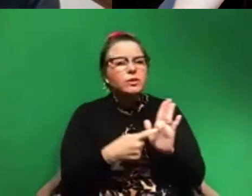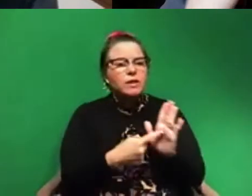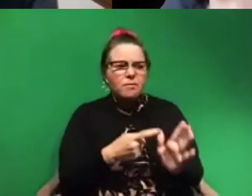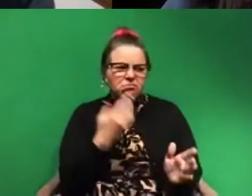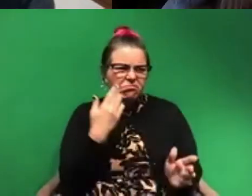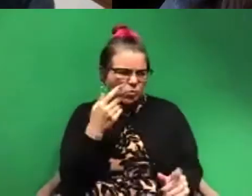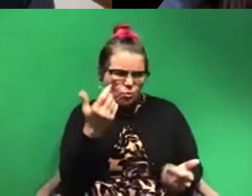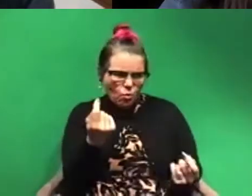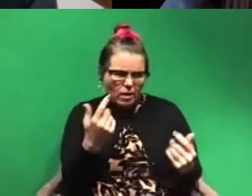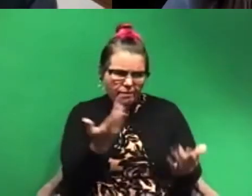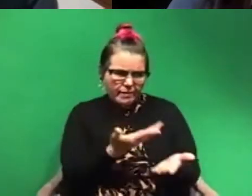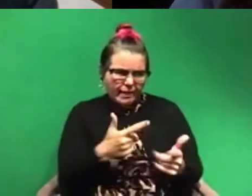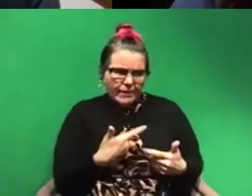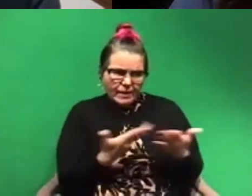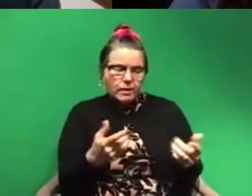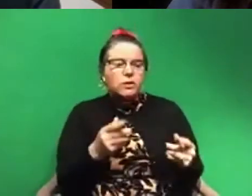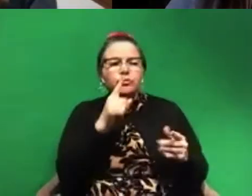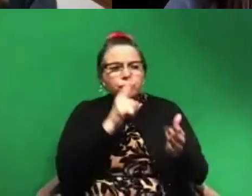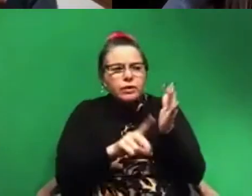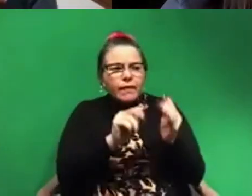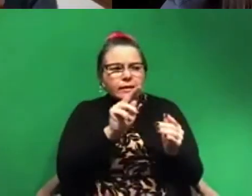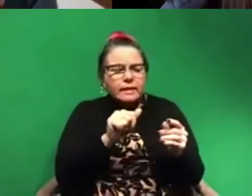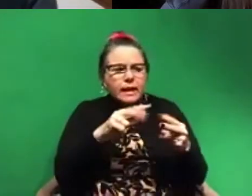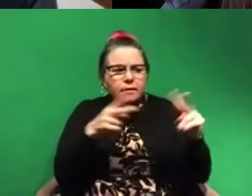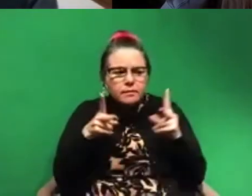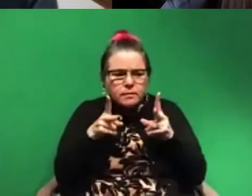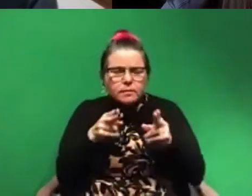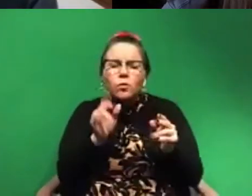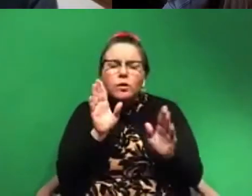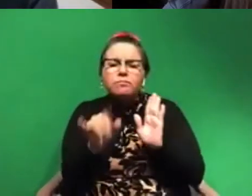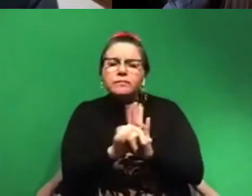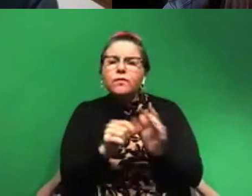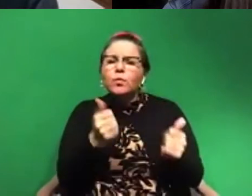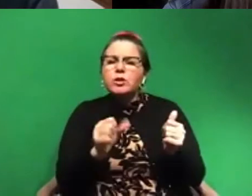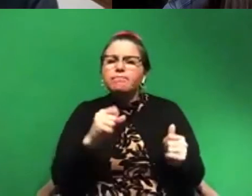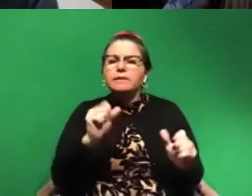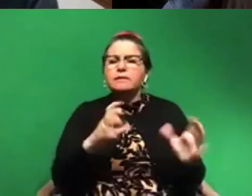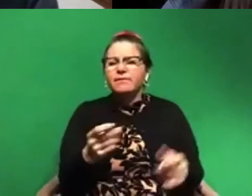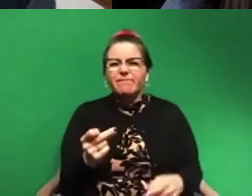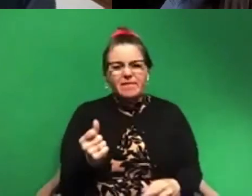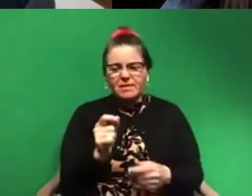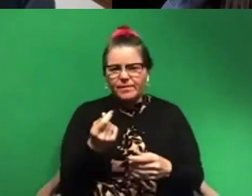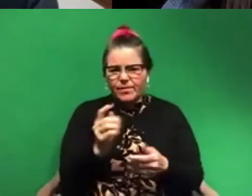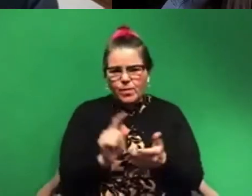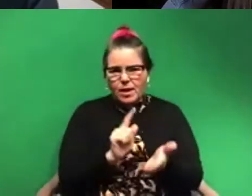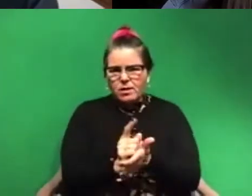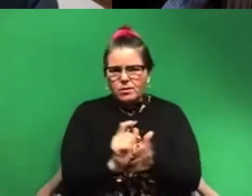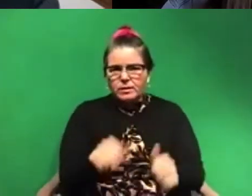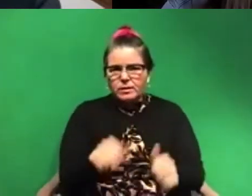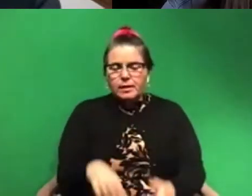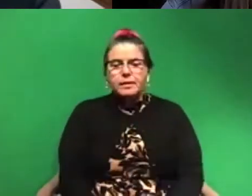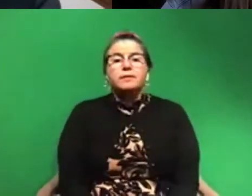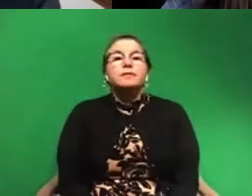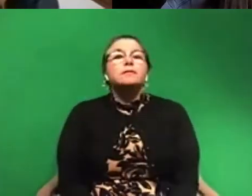check that DNA sequence and look it up in the library, you can tell what the species is. And that's really fast. You can do that in a matter of hours. The cool part